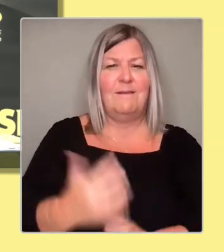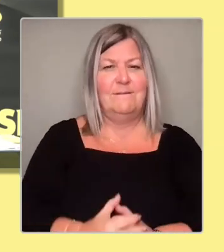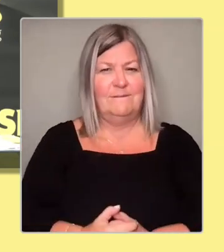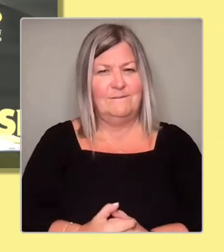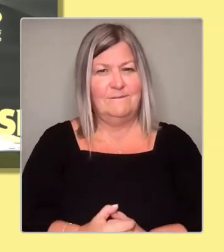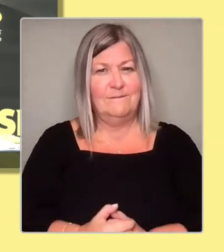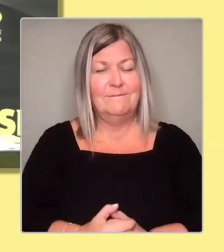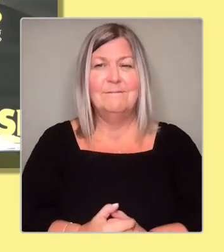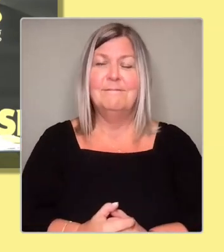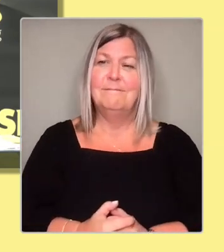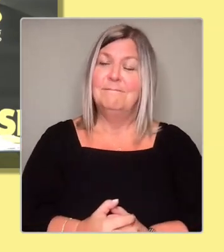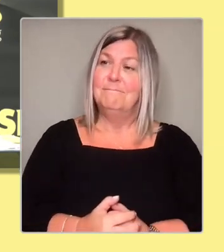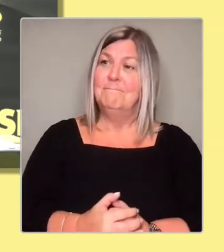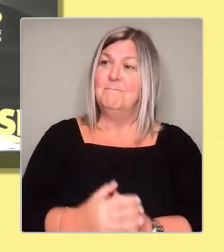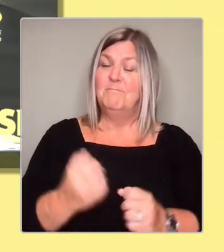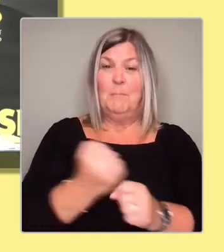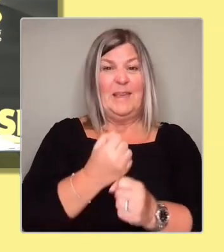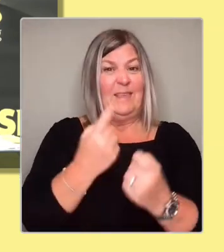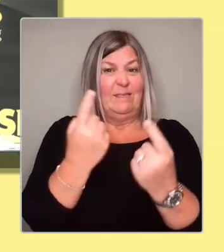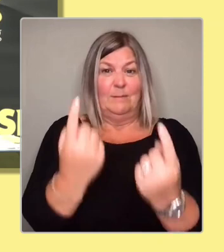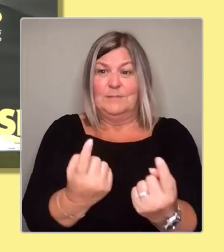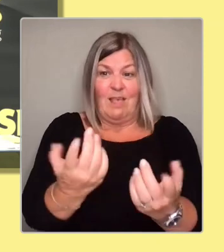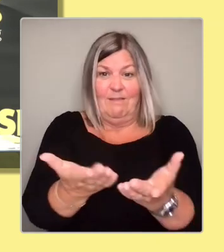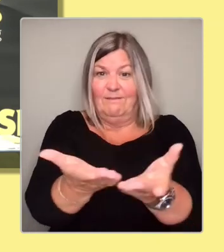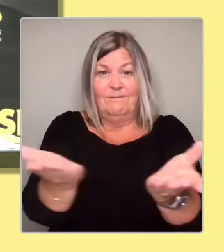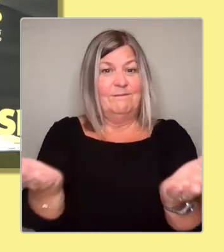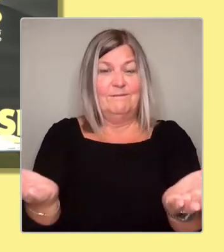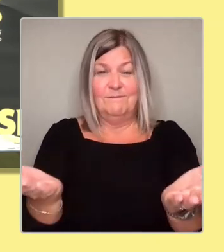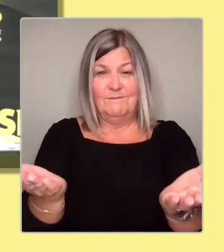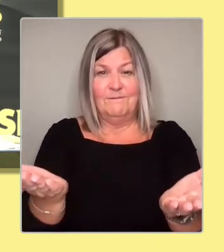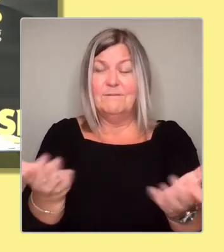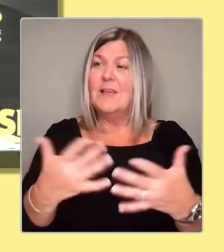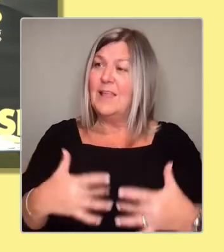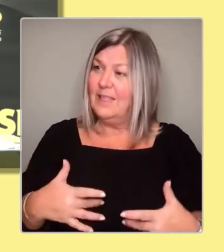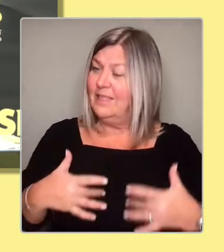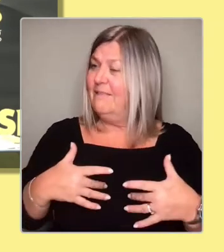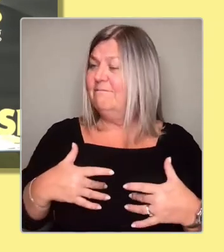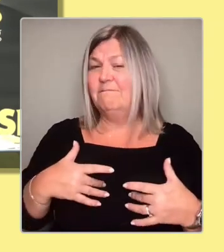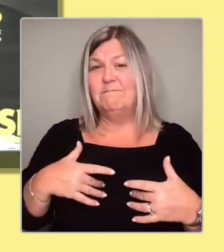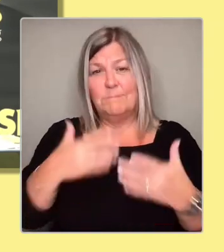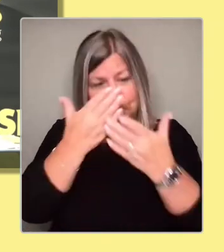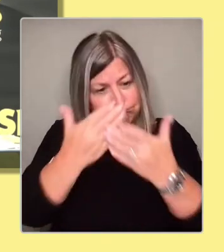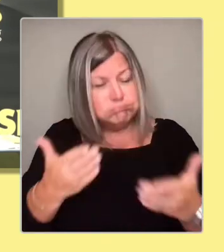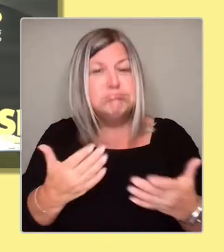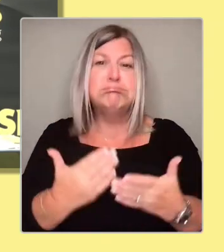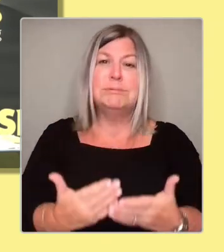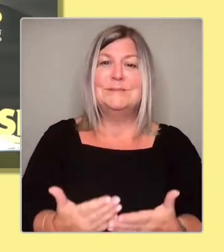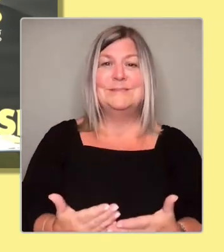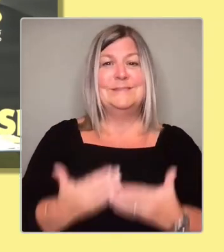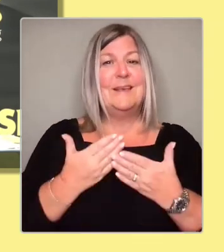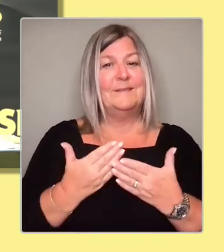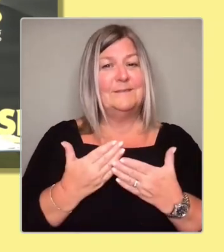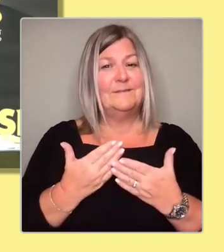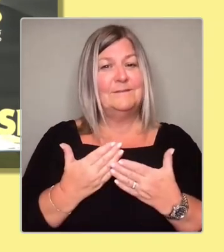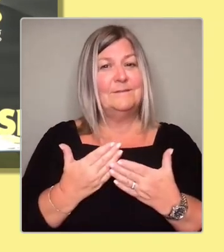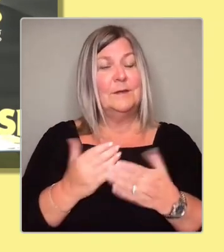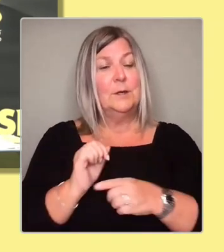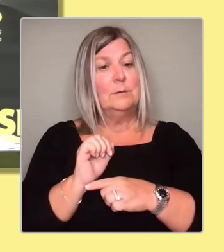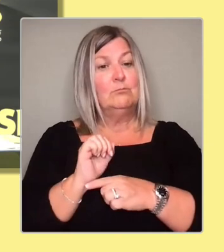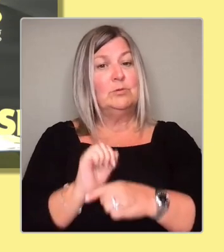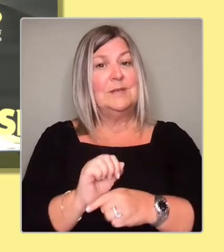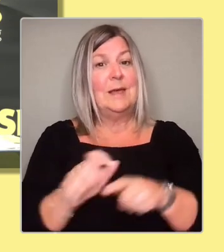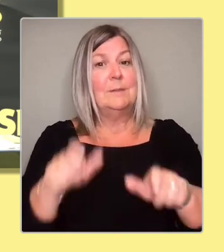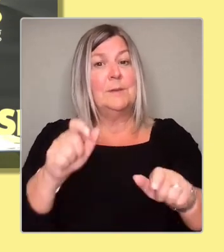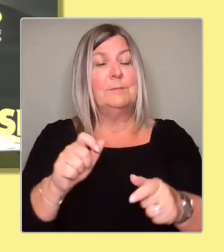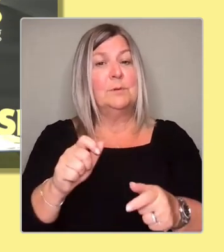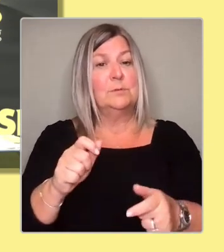to live in dignity and safety as well. I think protecting everyone's rights is very important. And if I'm the leader, I